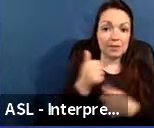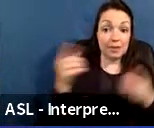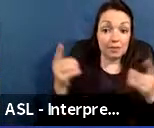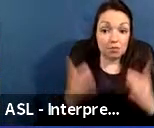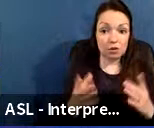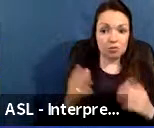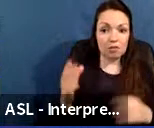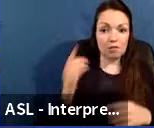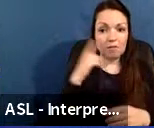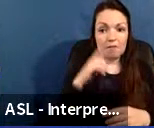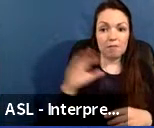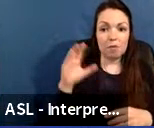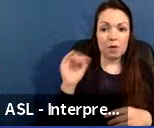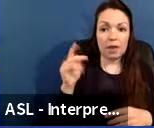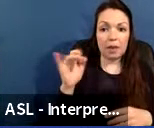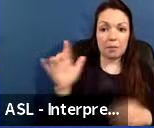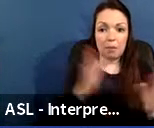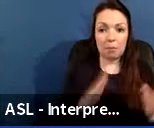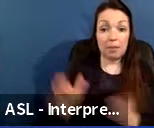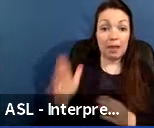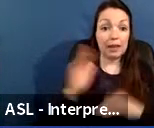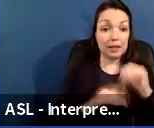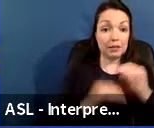planning and construction Ivan. Thank you.